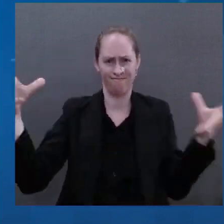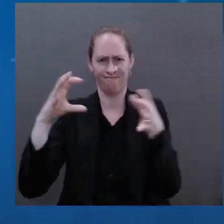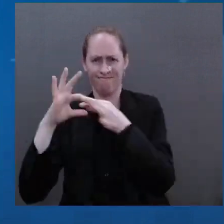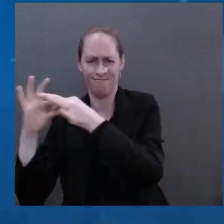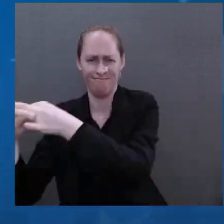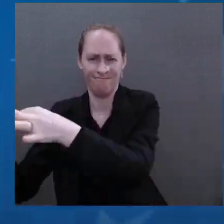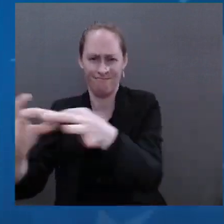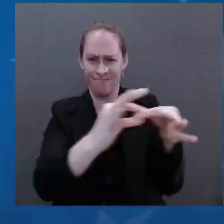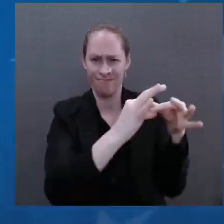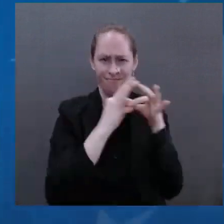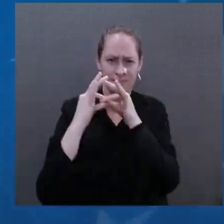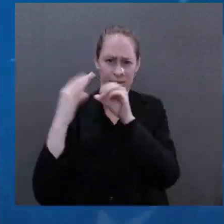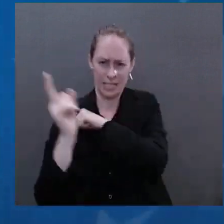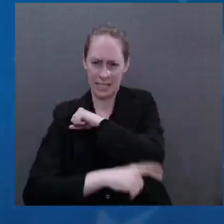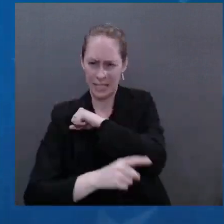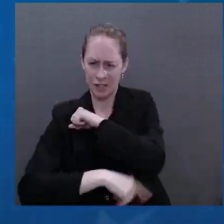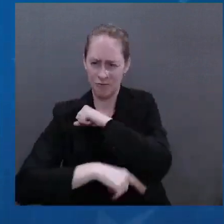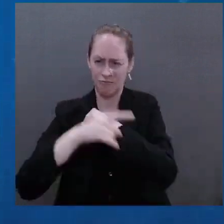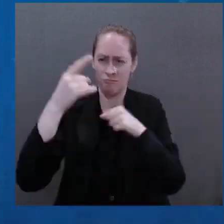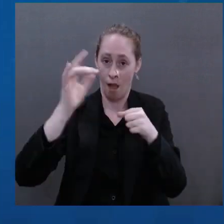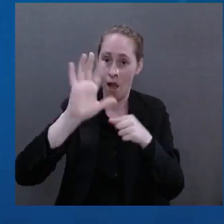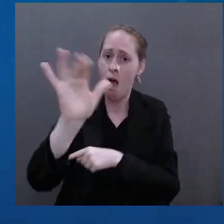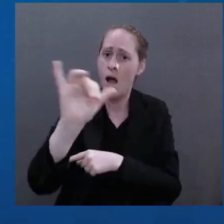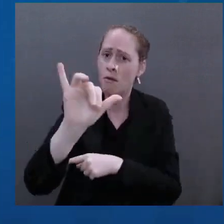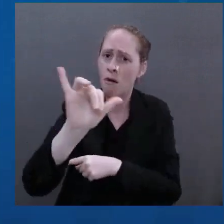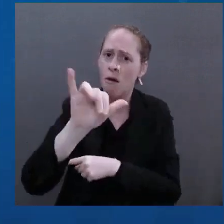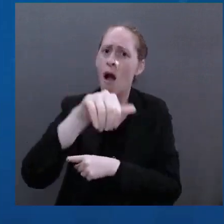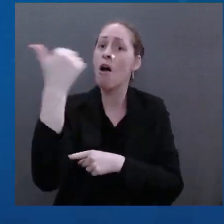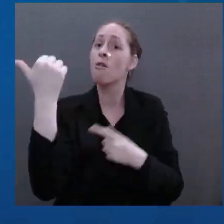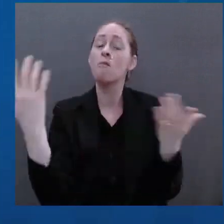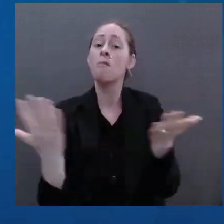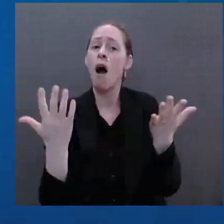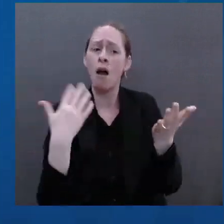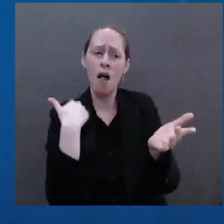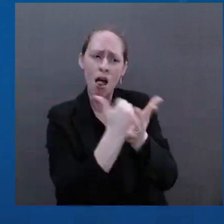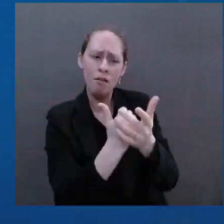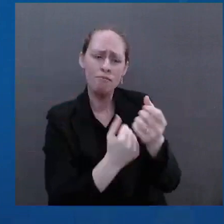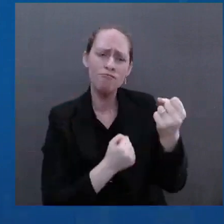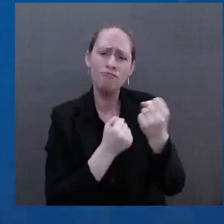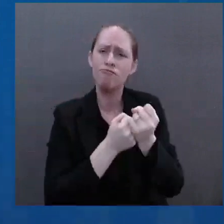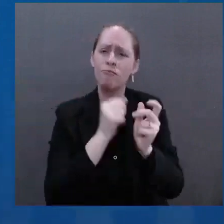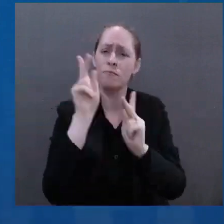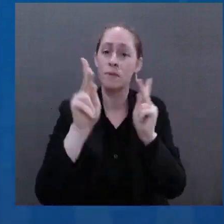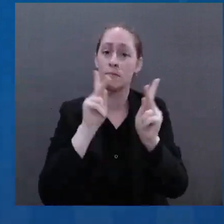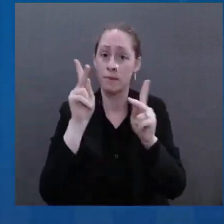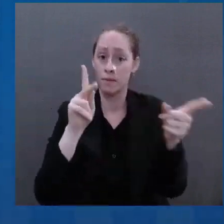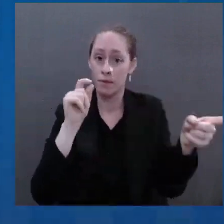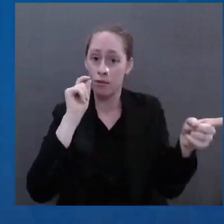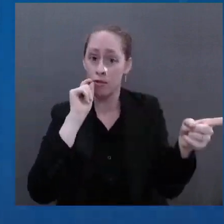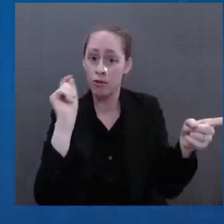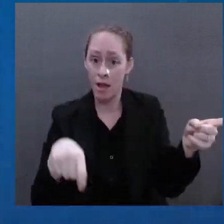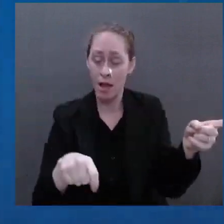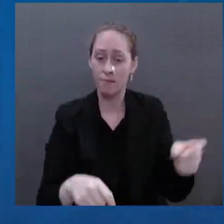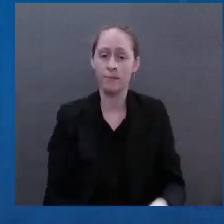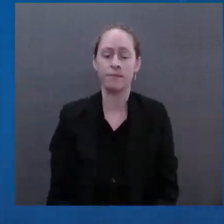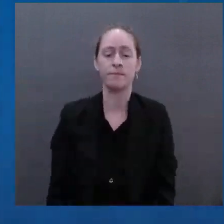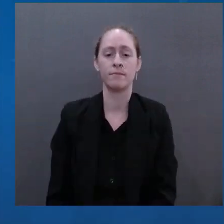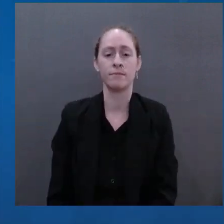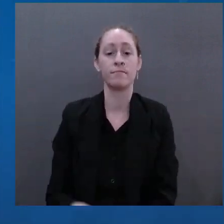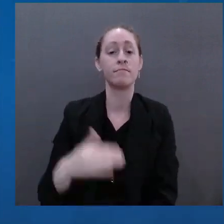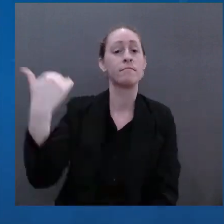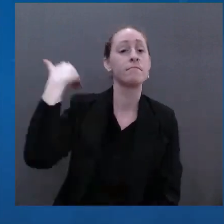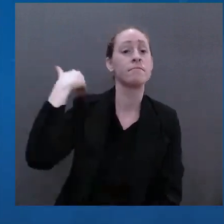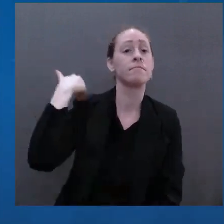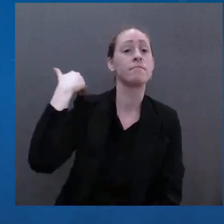before the invasion, we, America, had sent over $650 million before they crossed the border in